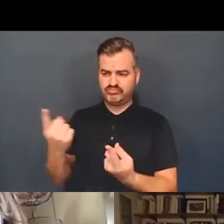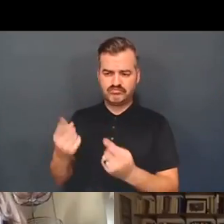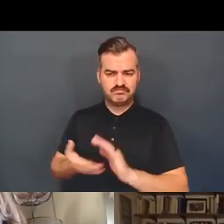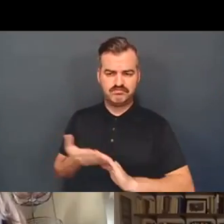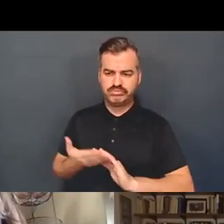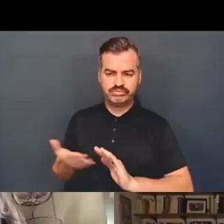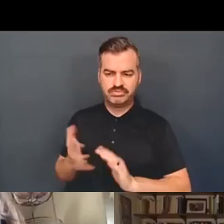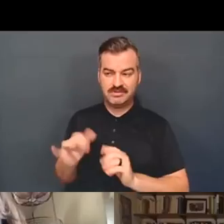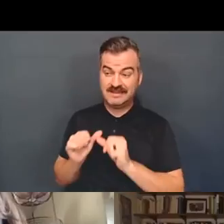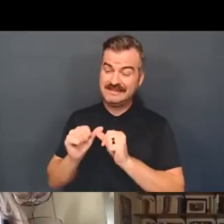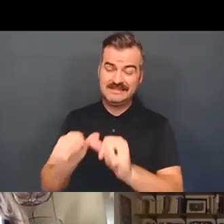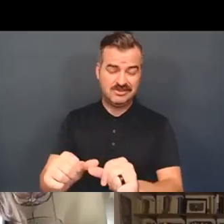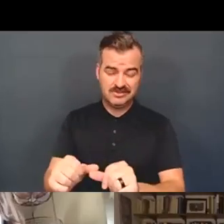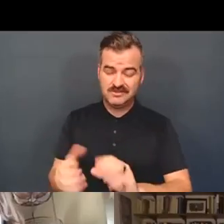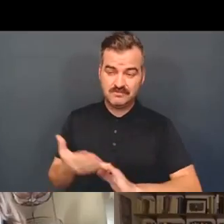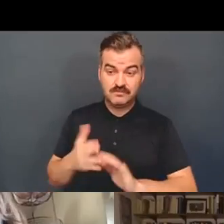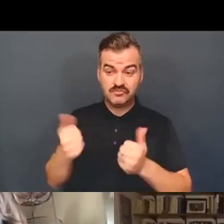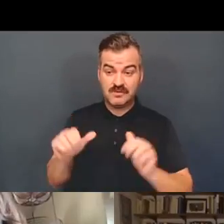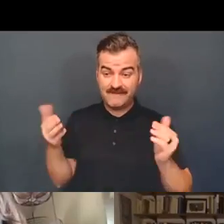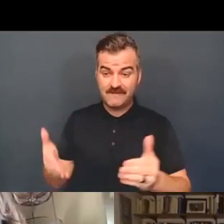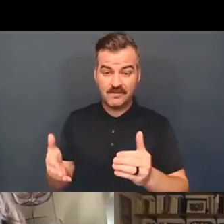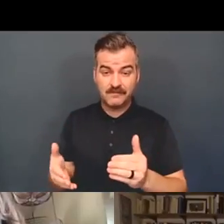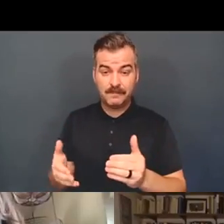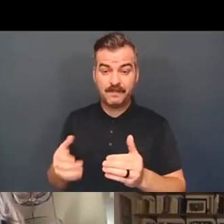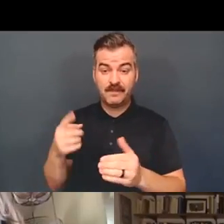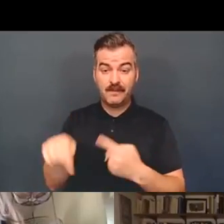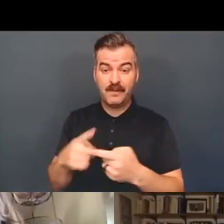and continues to go on to direct interventions.